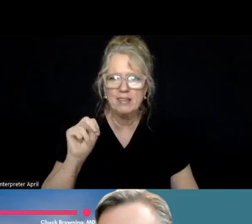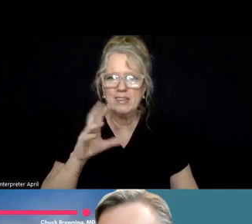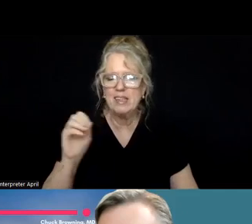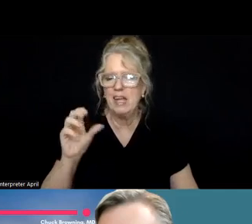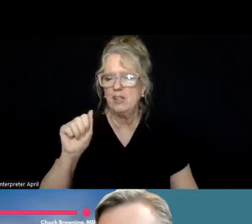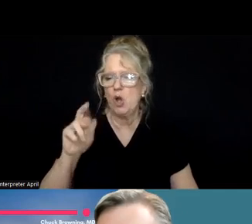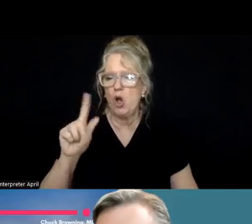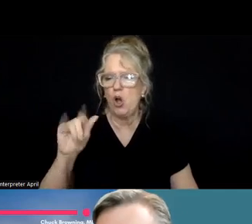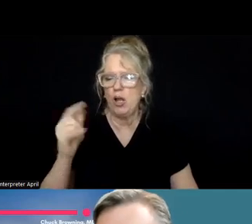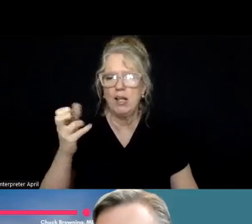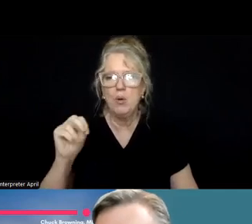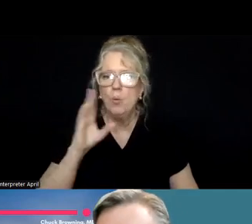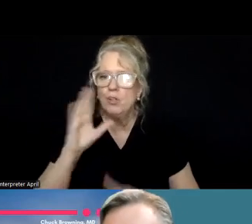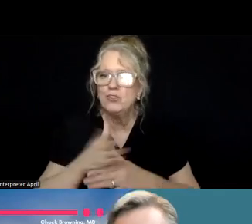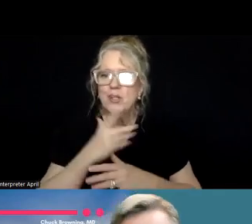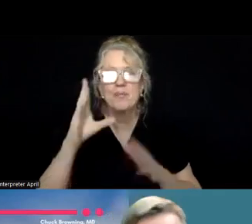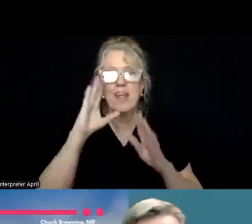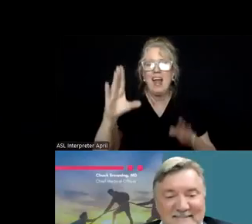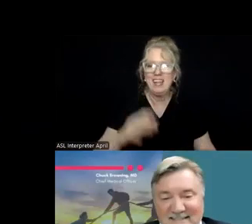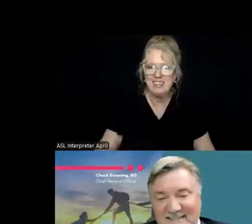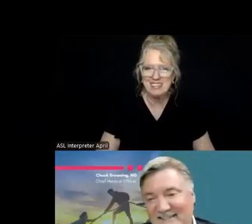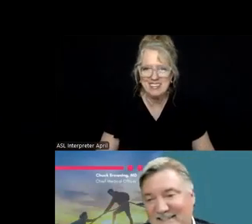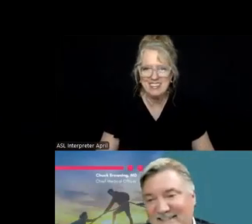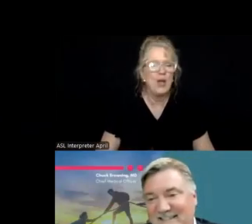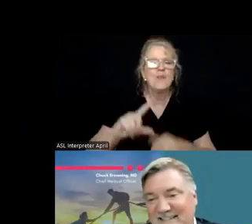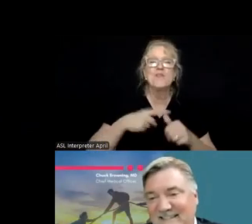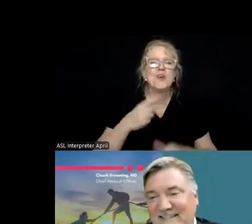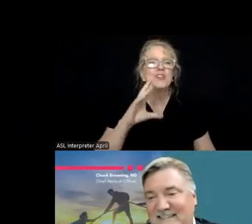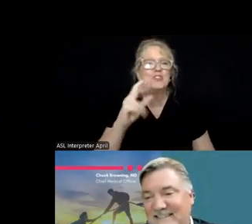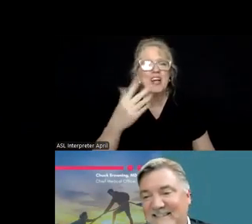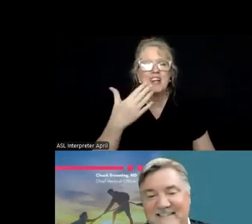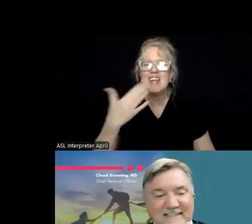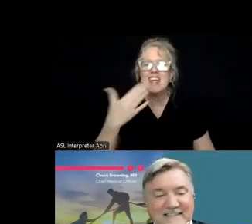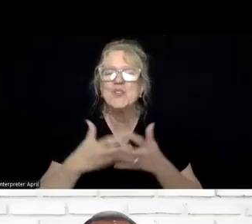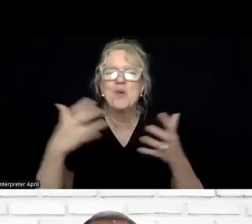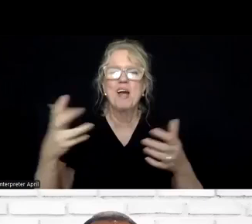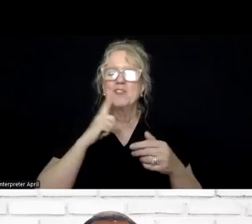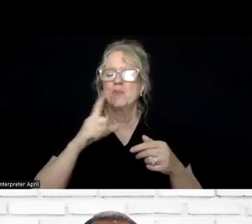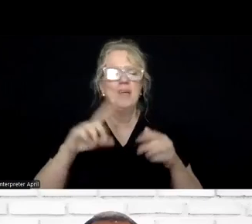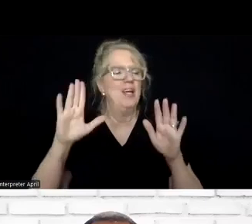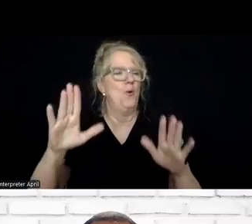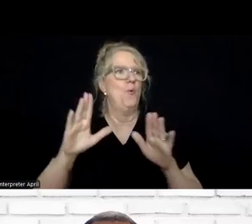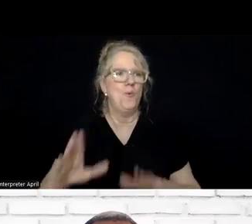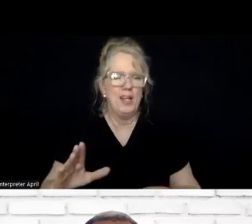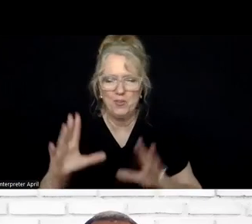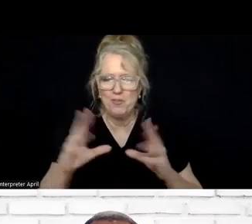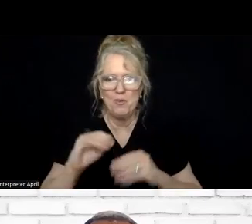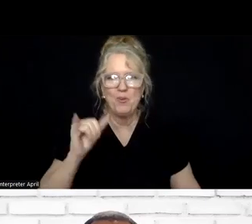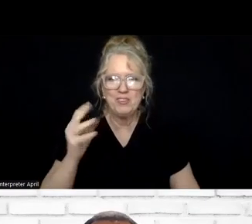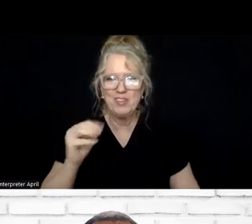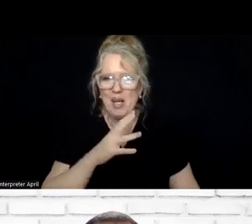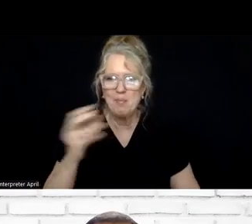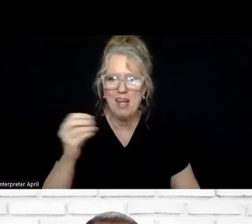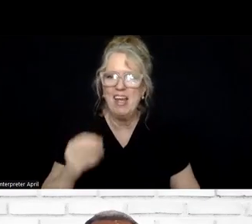about things going on in NASMID. Hey, Dr. First of all, Chuck, thank you so much. This has been a wonderful jam and to Phil